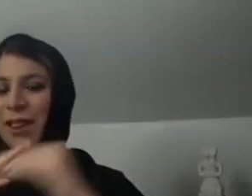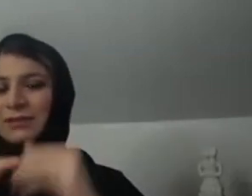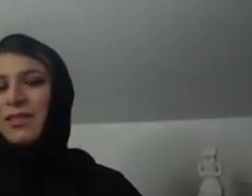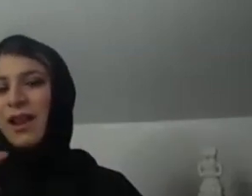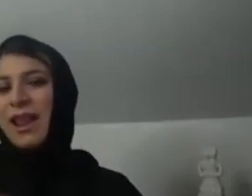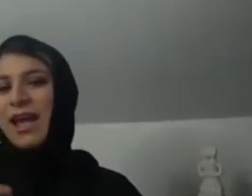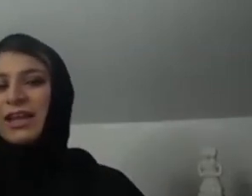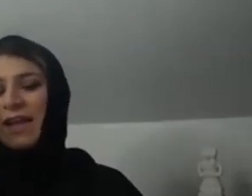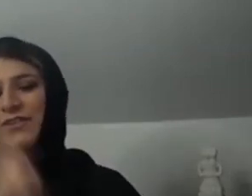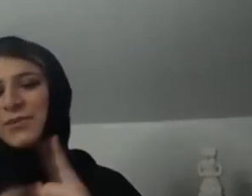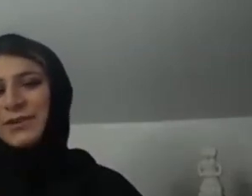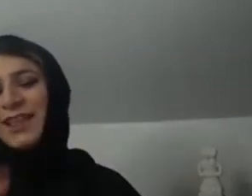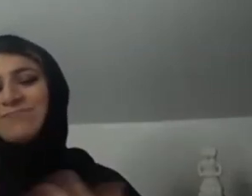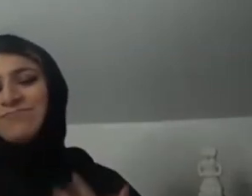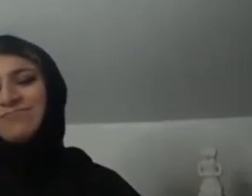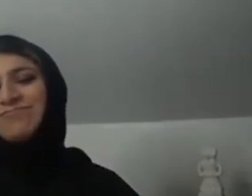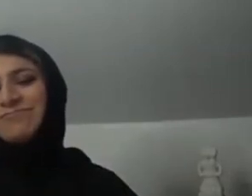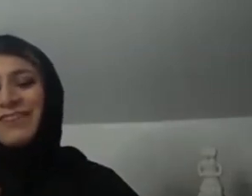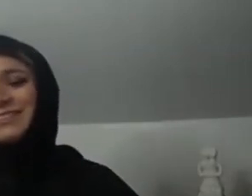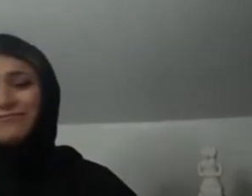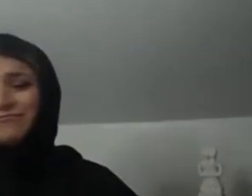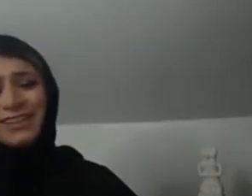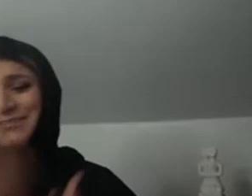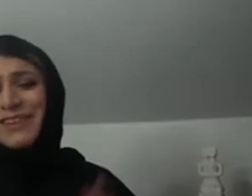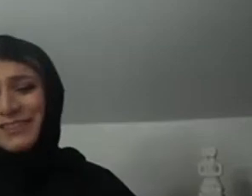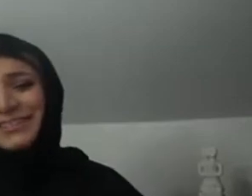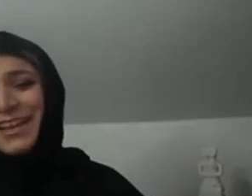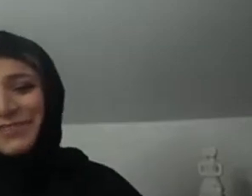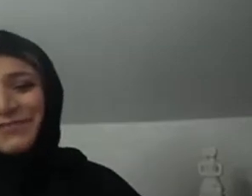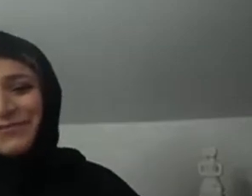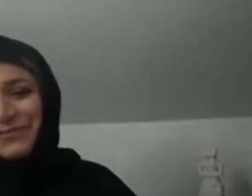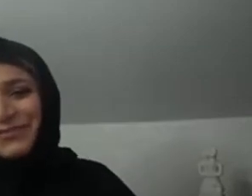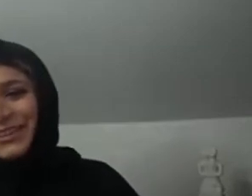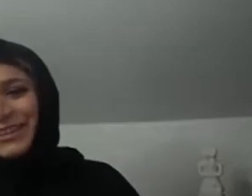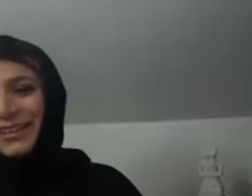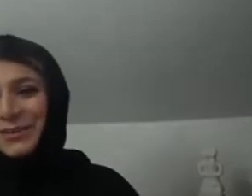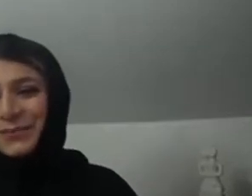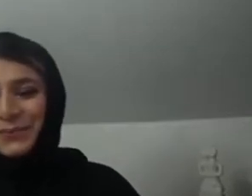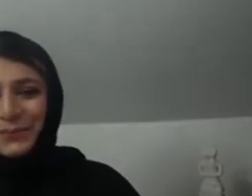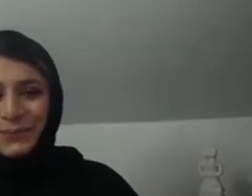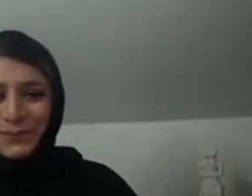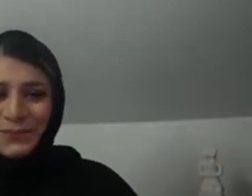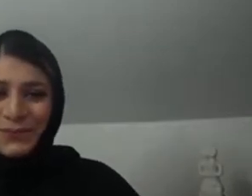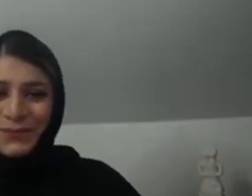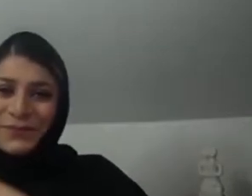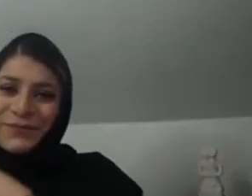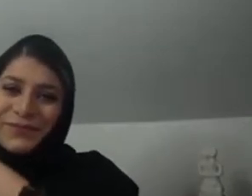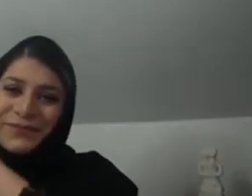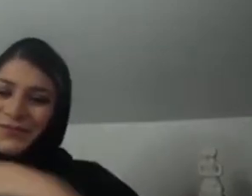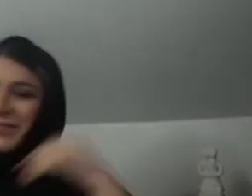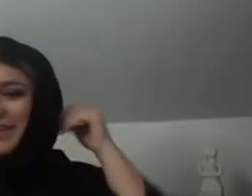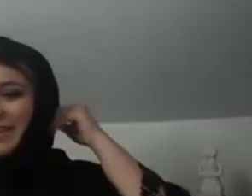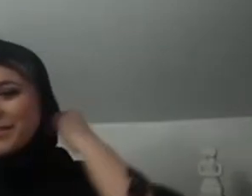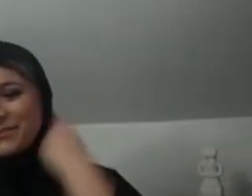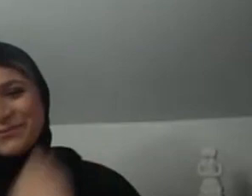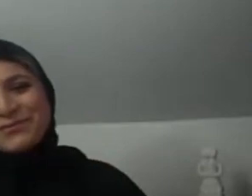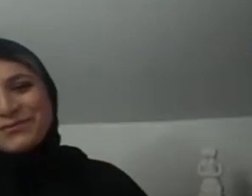stories, you know, and hopefully it's brought some funds into their community to, to, you know, enhance their lives. And it's been a